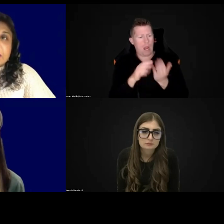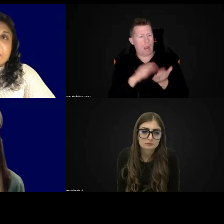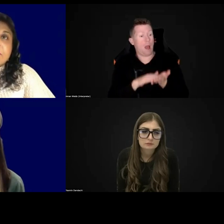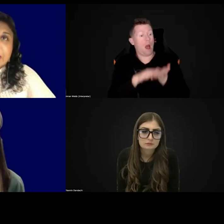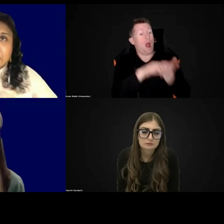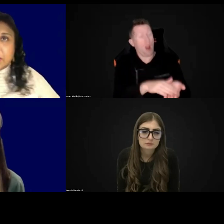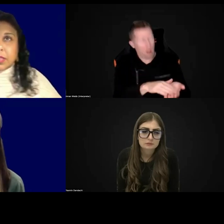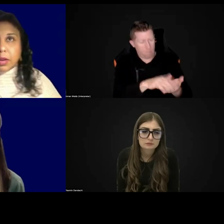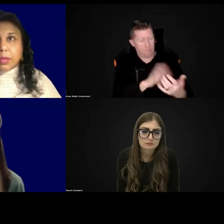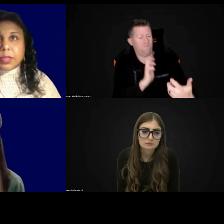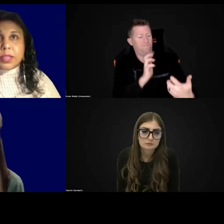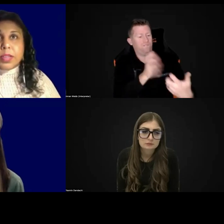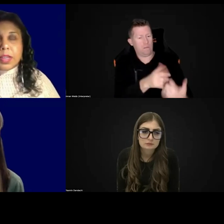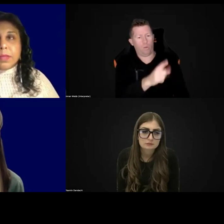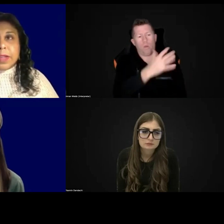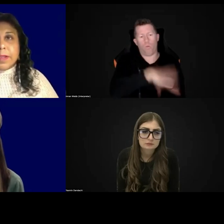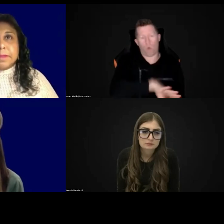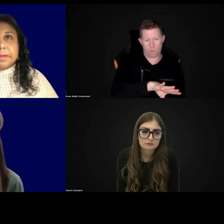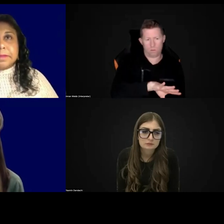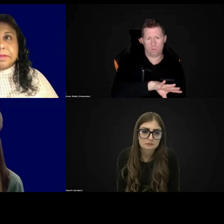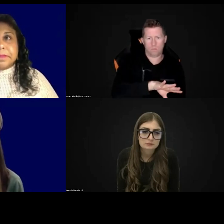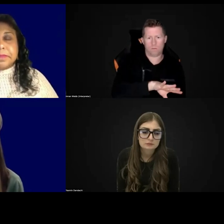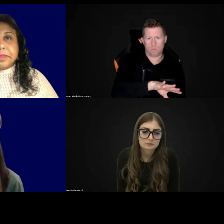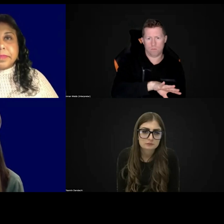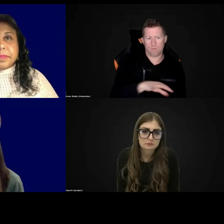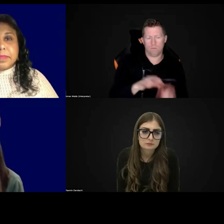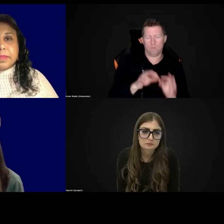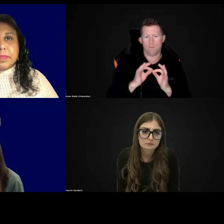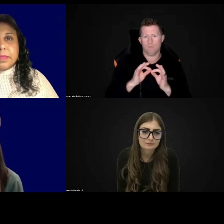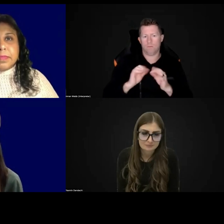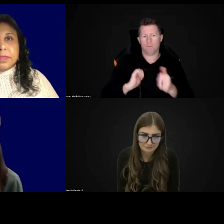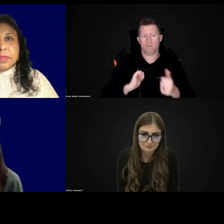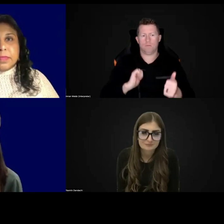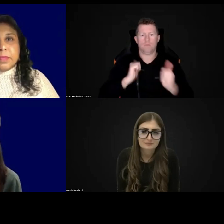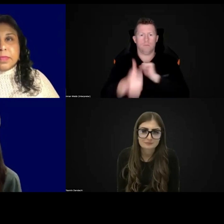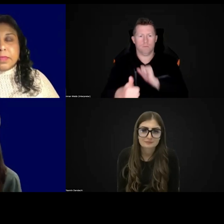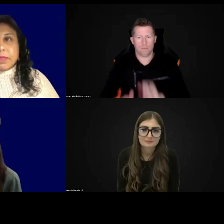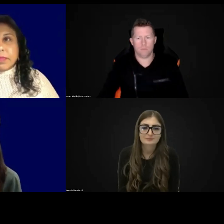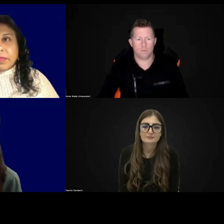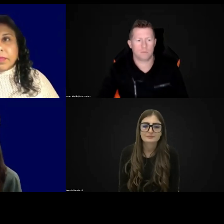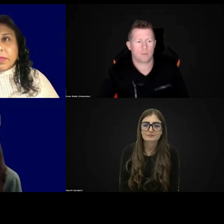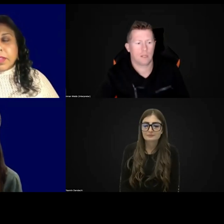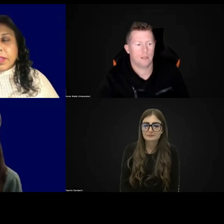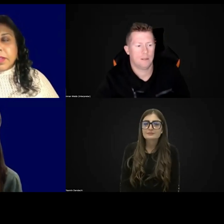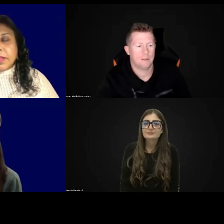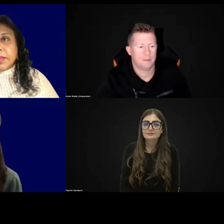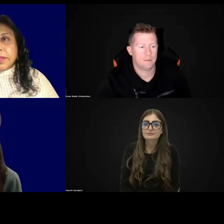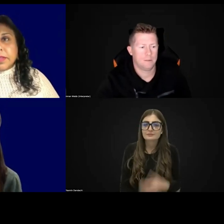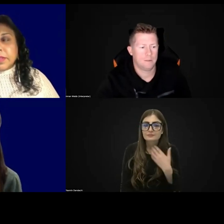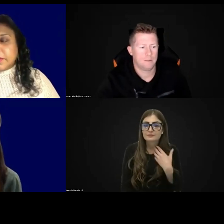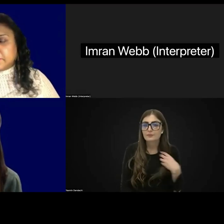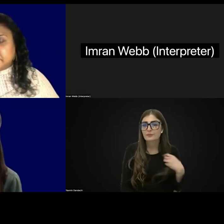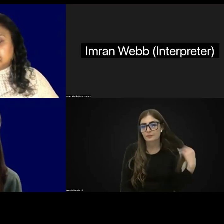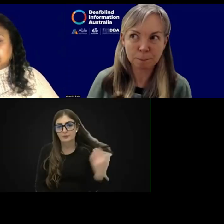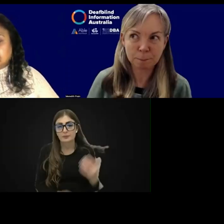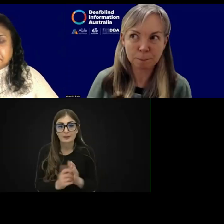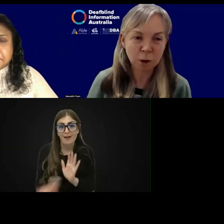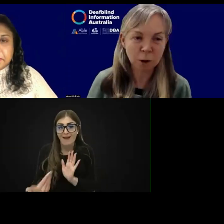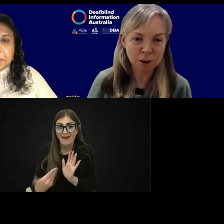to meet those goals as well. Just further to that question, I think